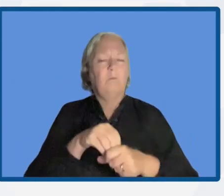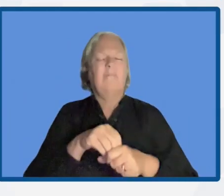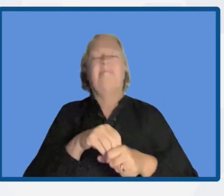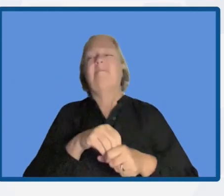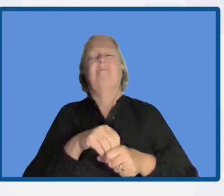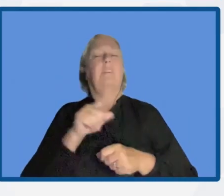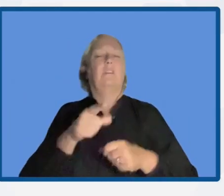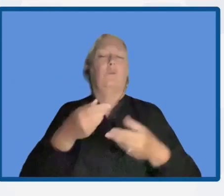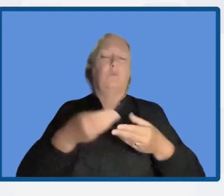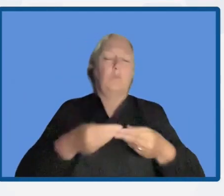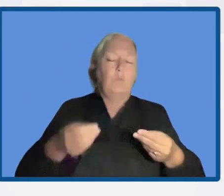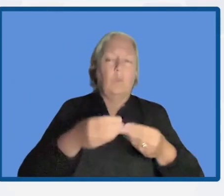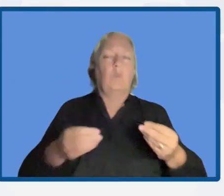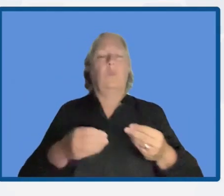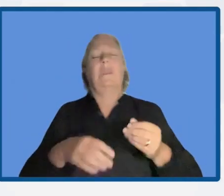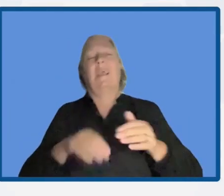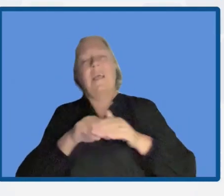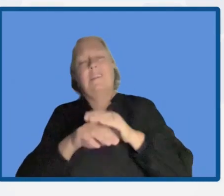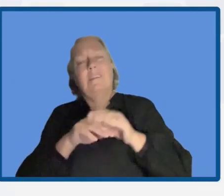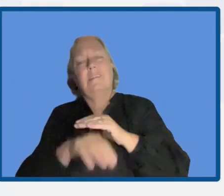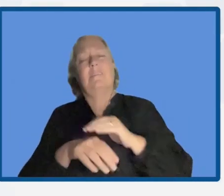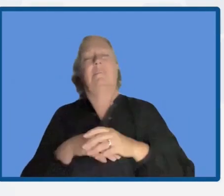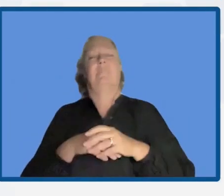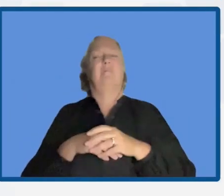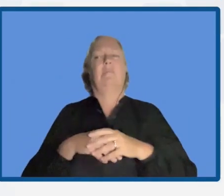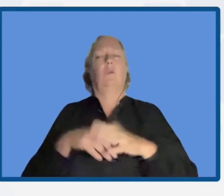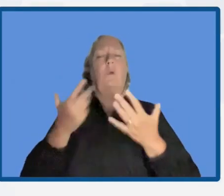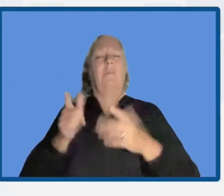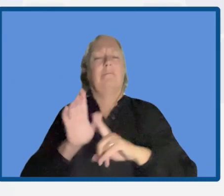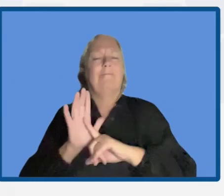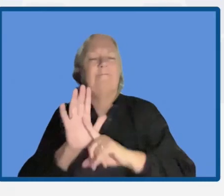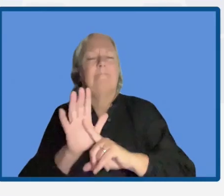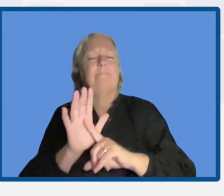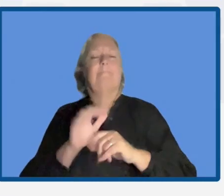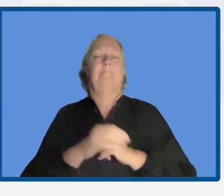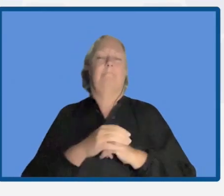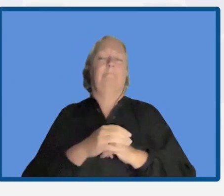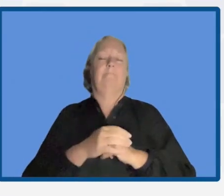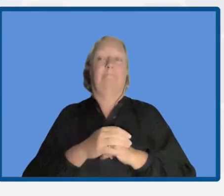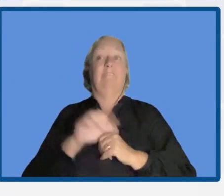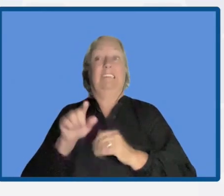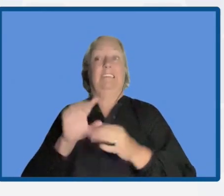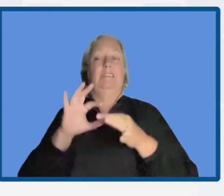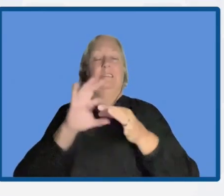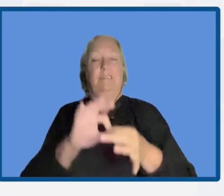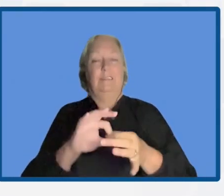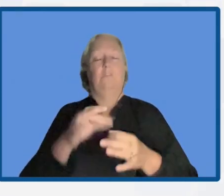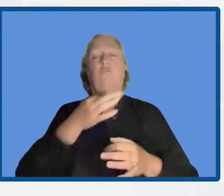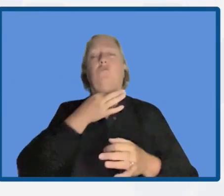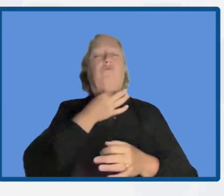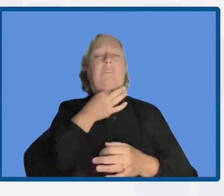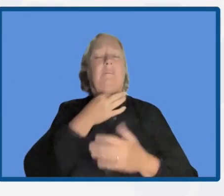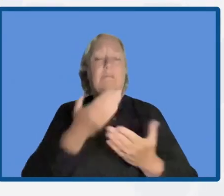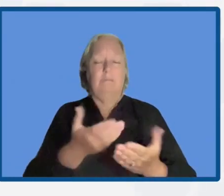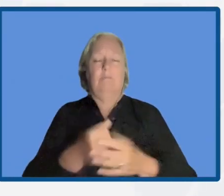accesses, the drivers linked to the risks of the territories, the